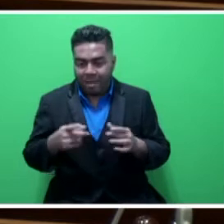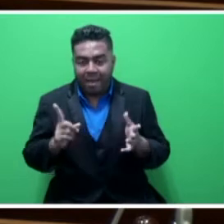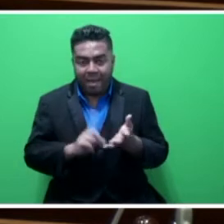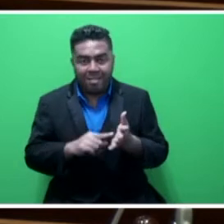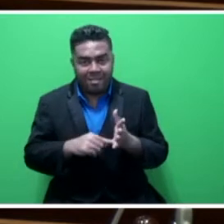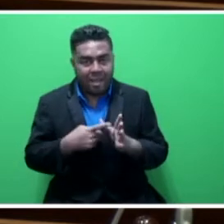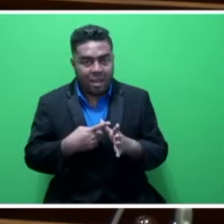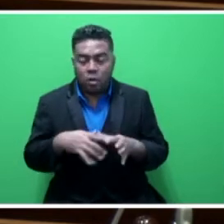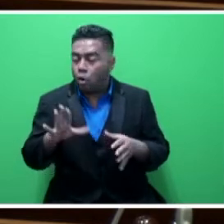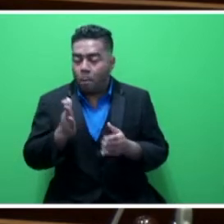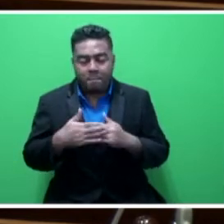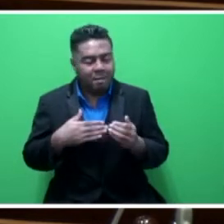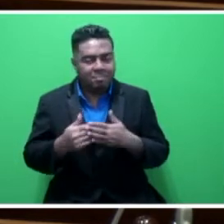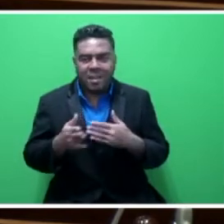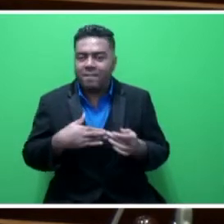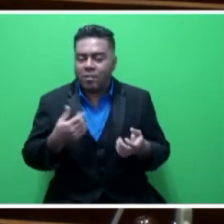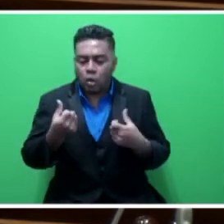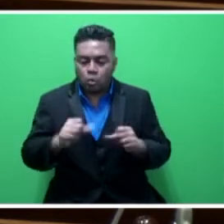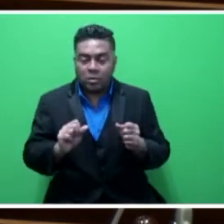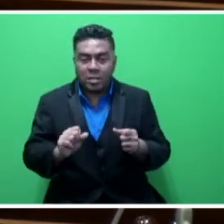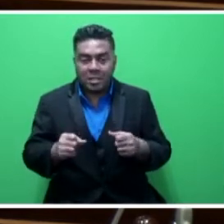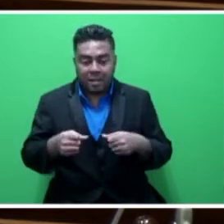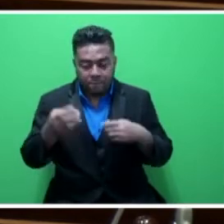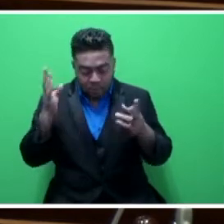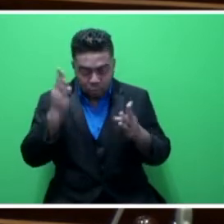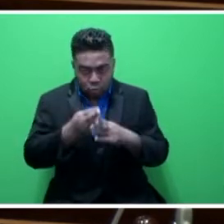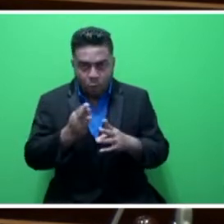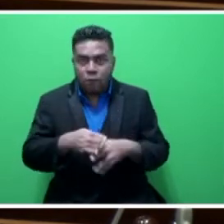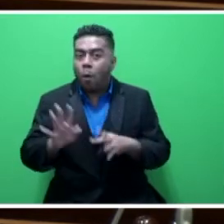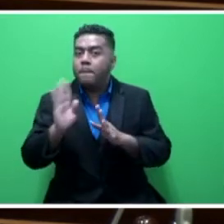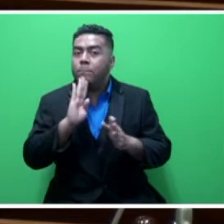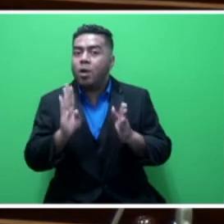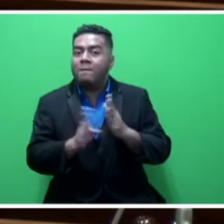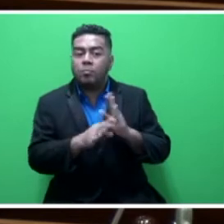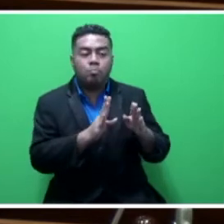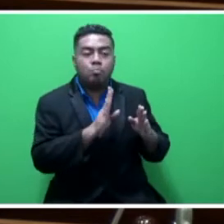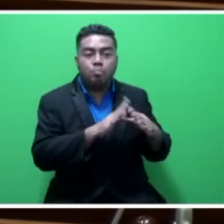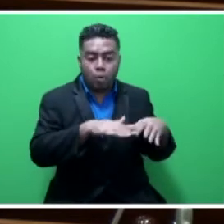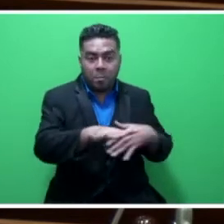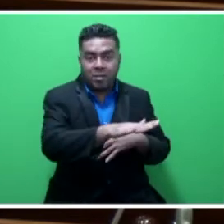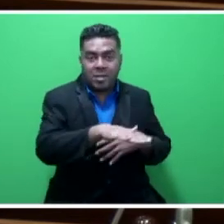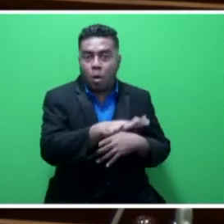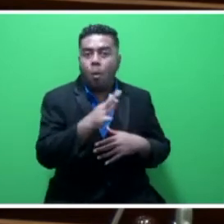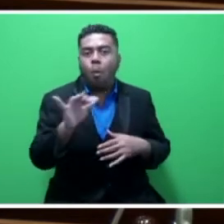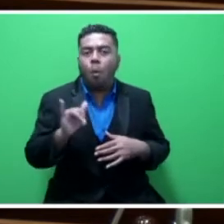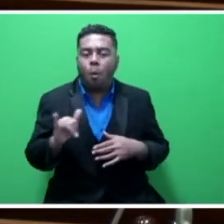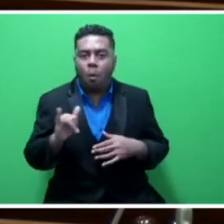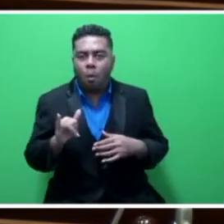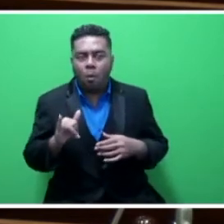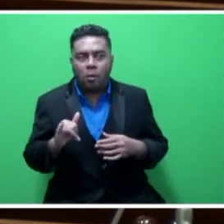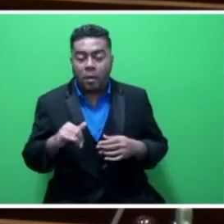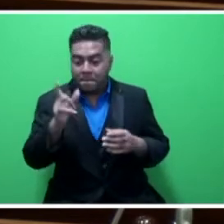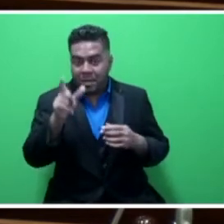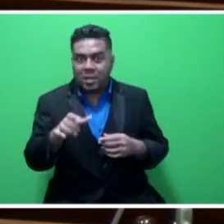irrespective of whether the motor vehicle is to be used exclusively on private property, and Subsection 2 states that a